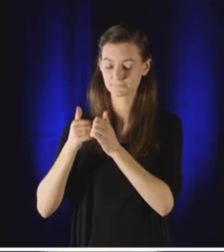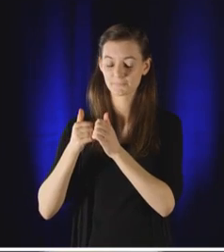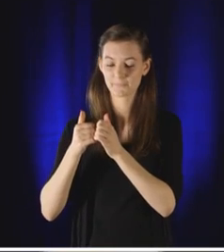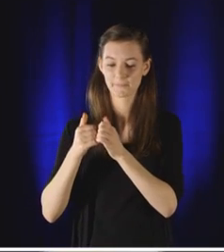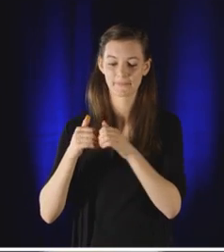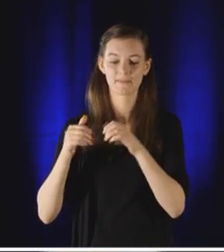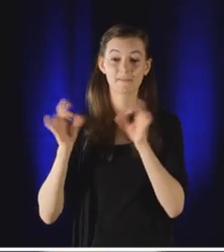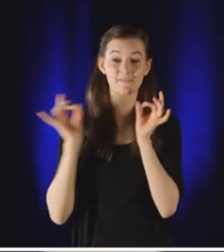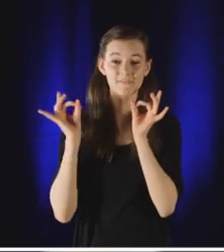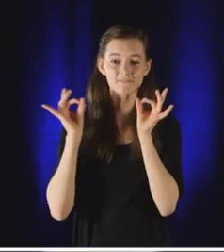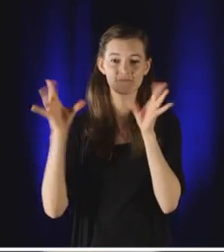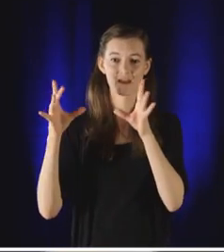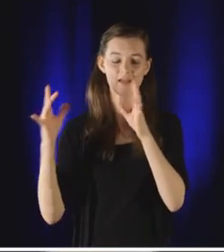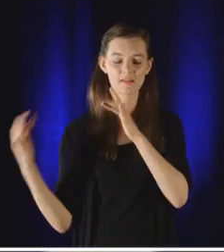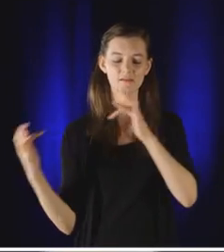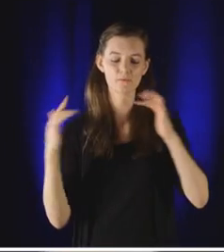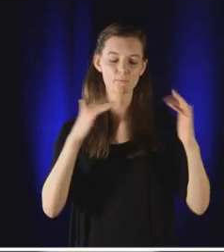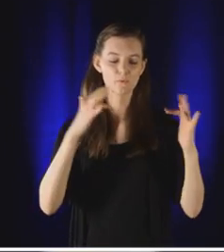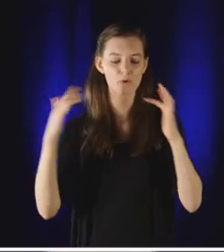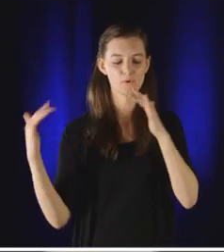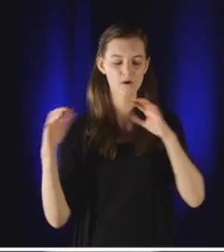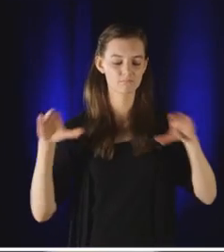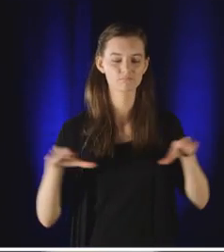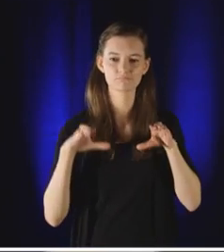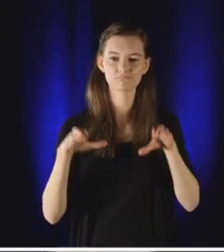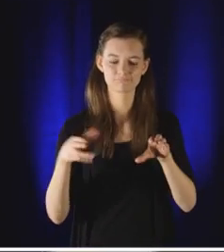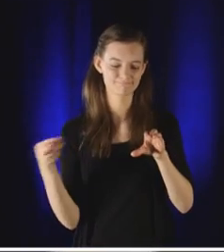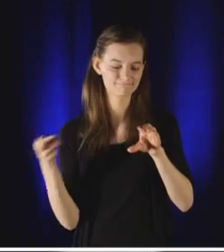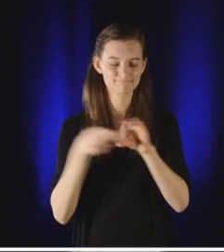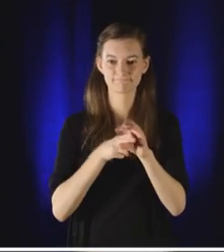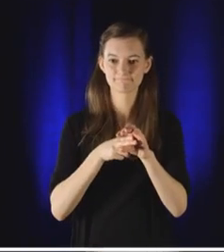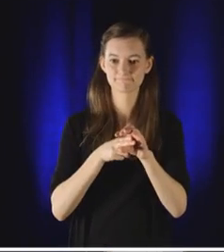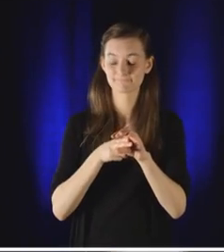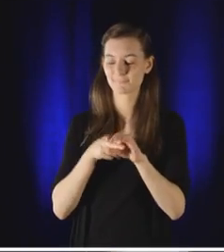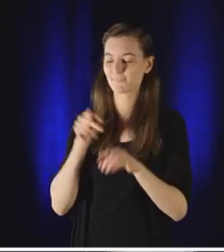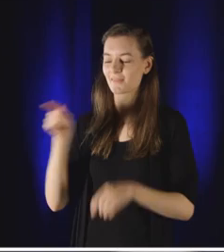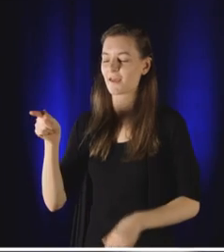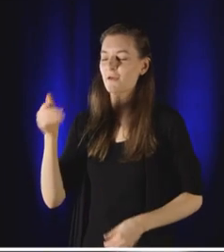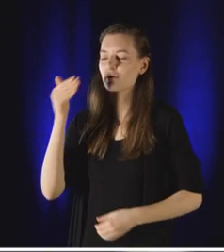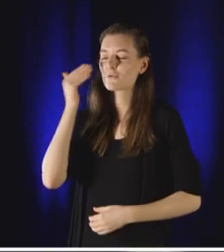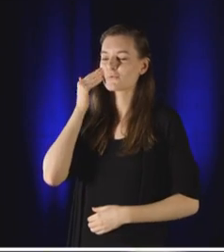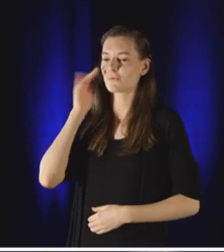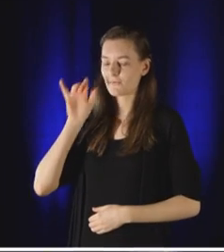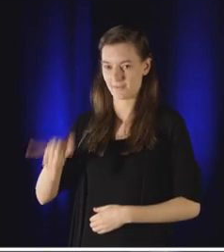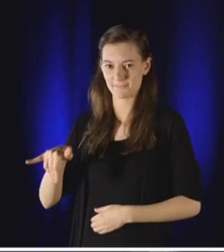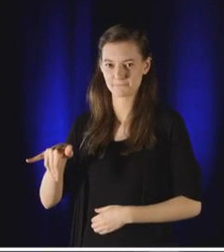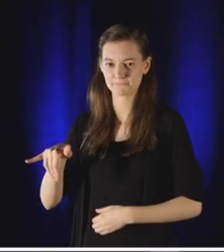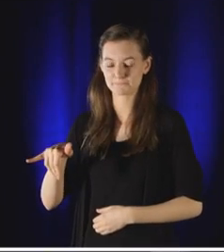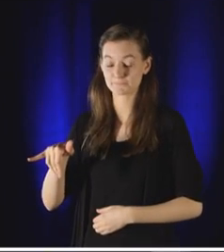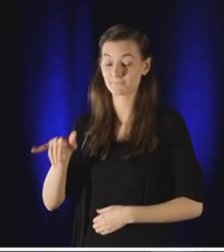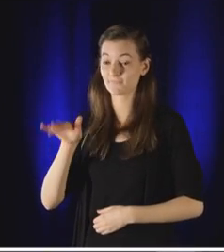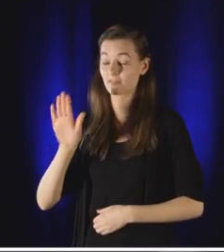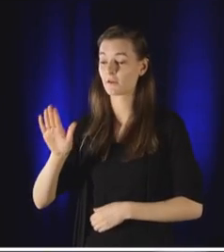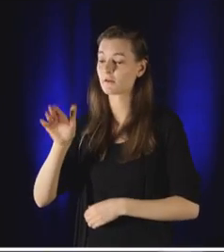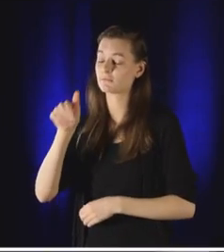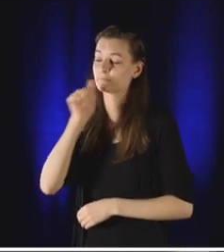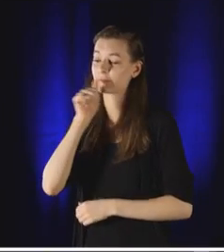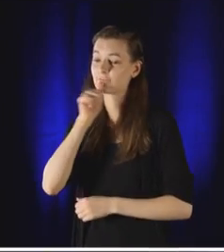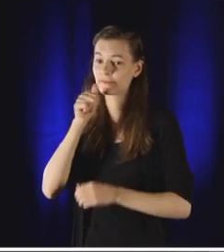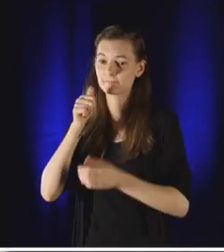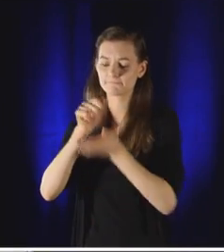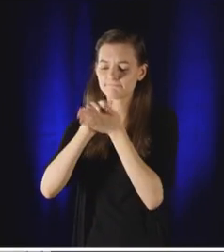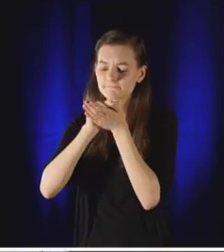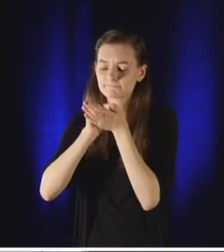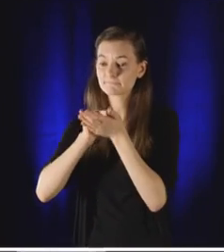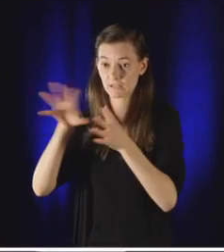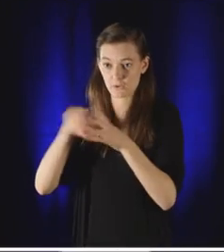as a direct result of its participation in violent warfare. And ISIS knows this. It's in